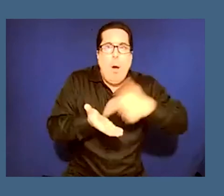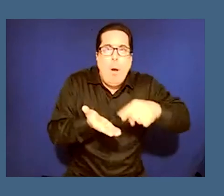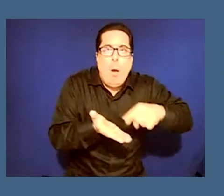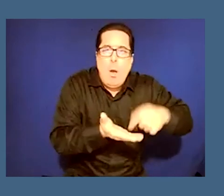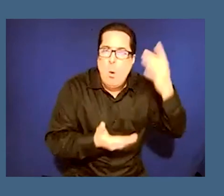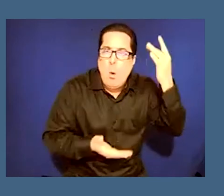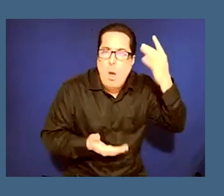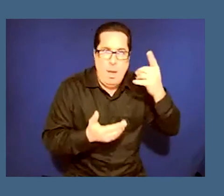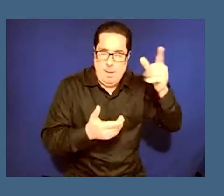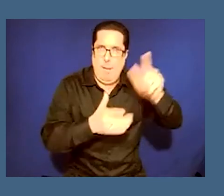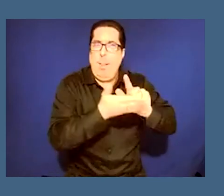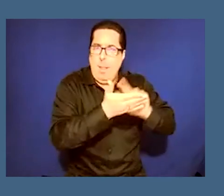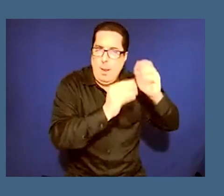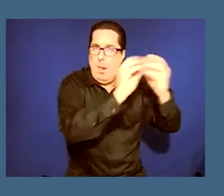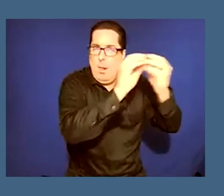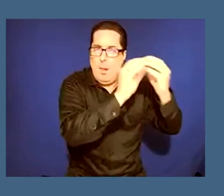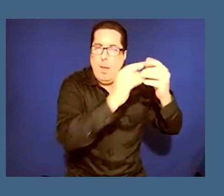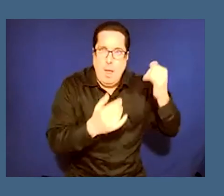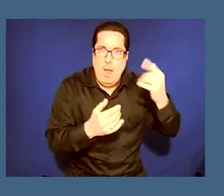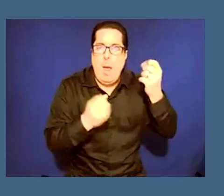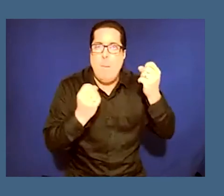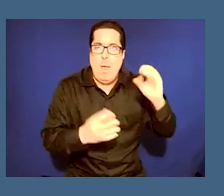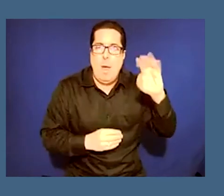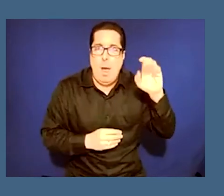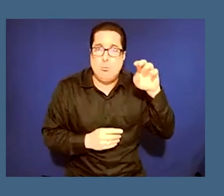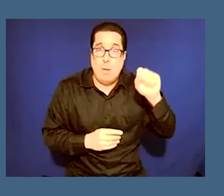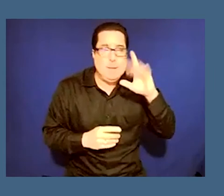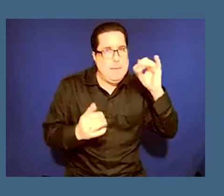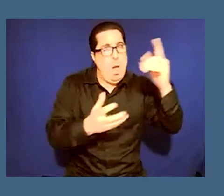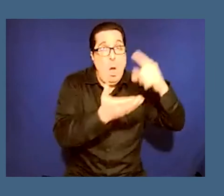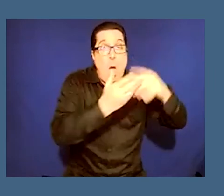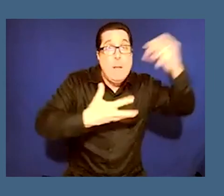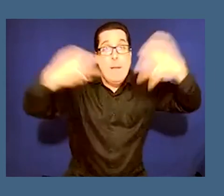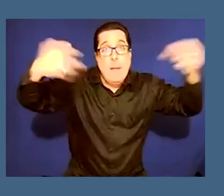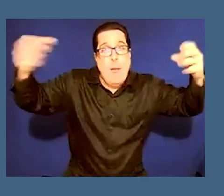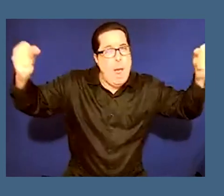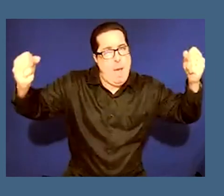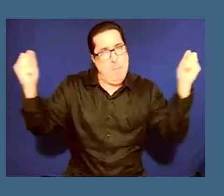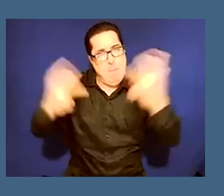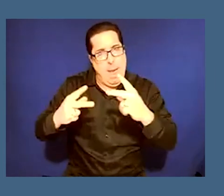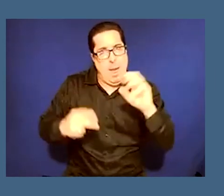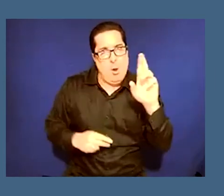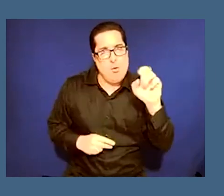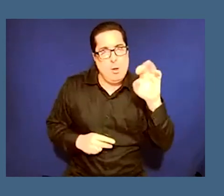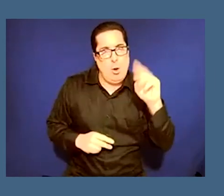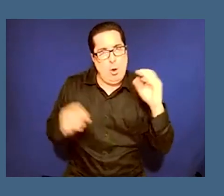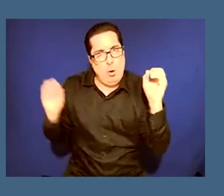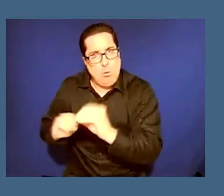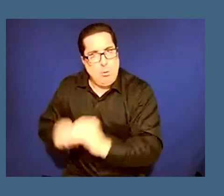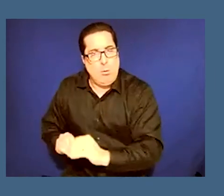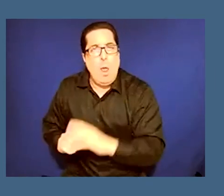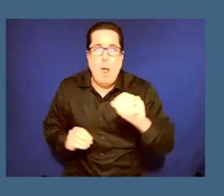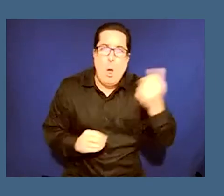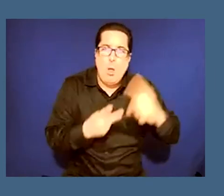eventually are being returned and i think these discussions are really coming to the forefront about colonialism and how